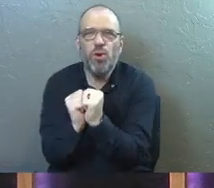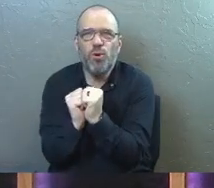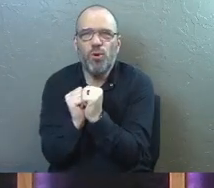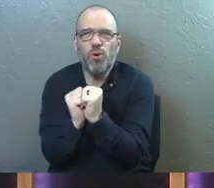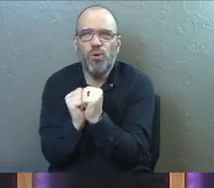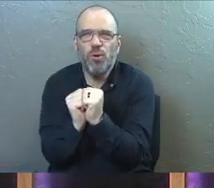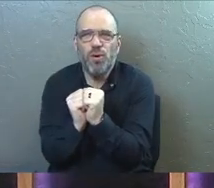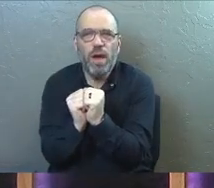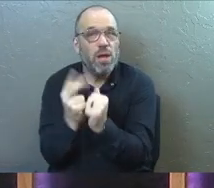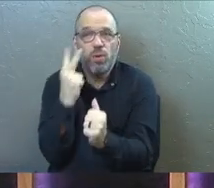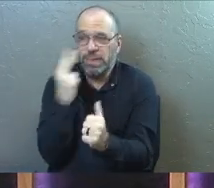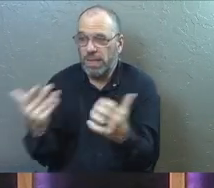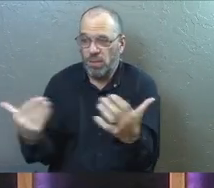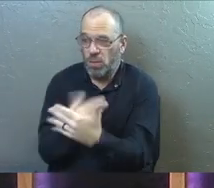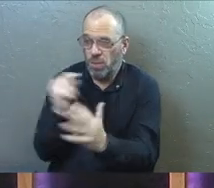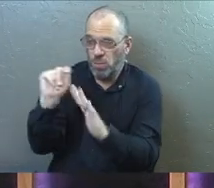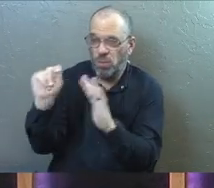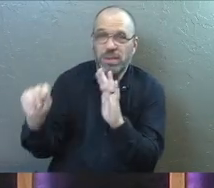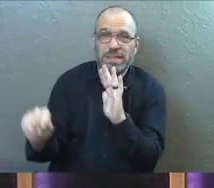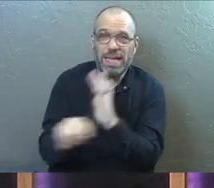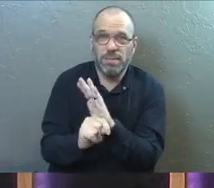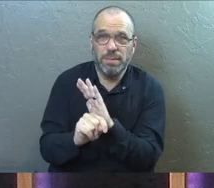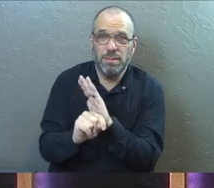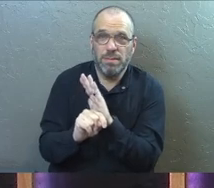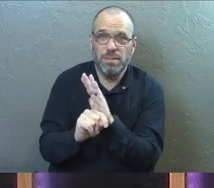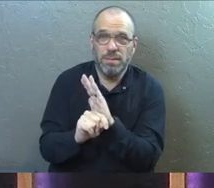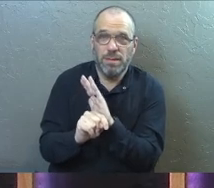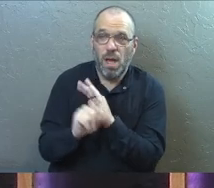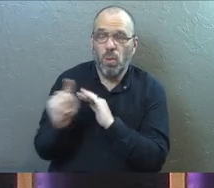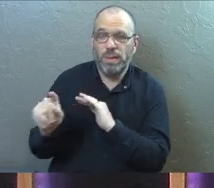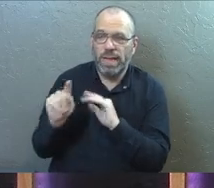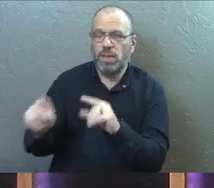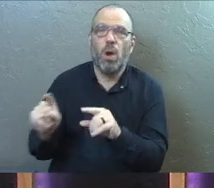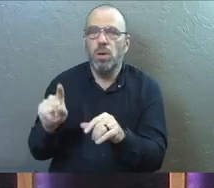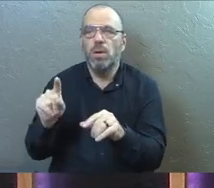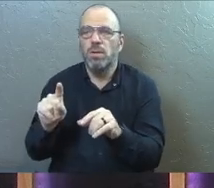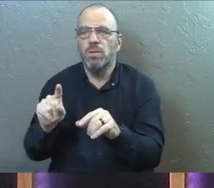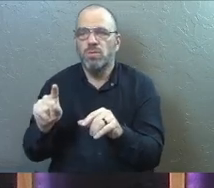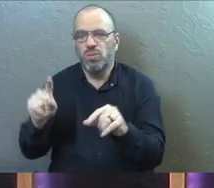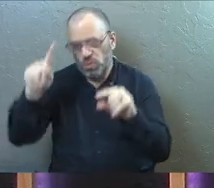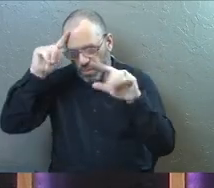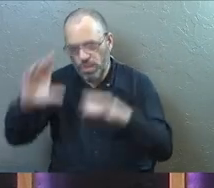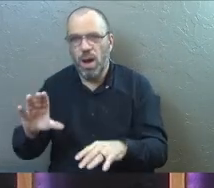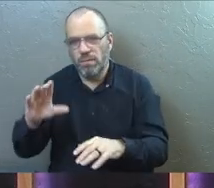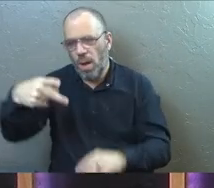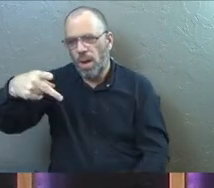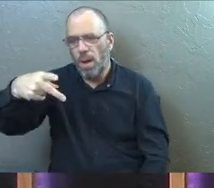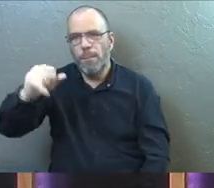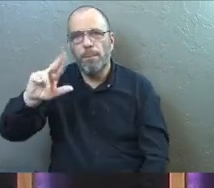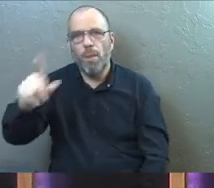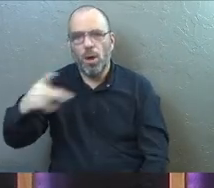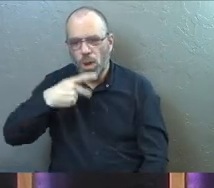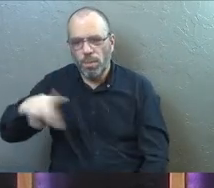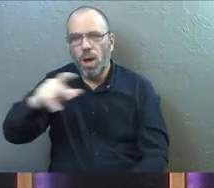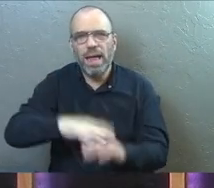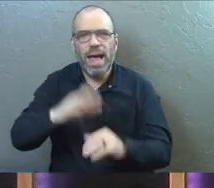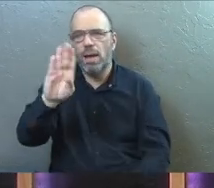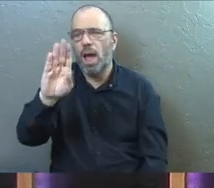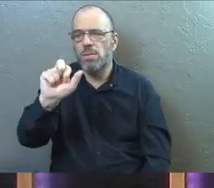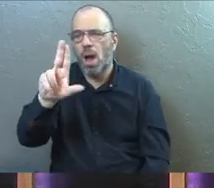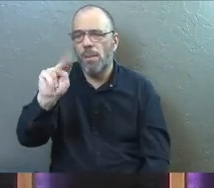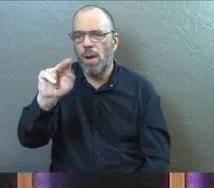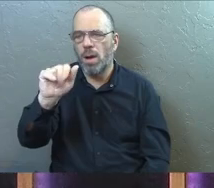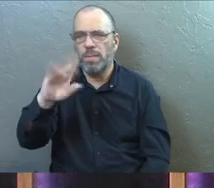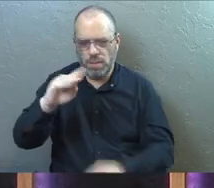you'll see it all throughout the New Testament. When they go to commission Paul and Barnabas out of Antioch to be some of the first